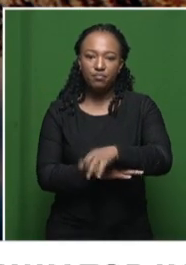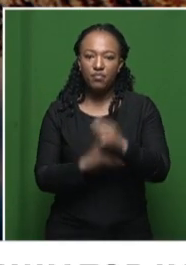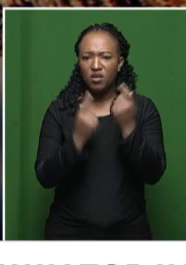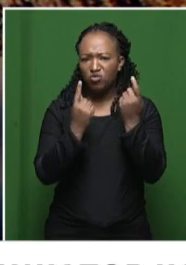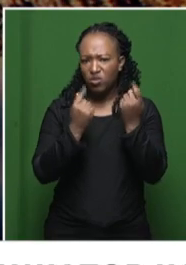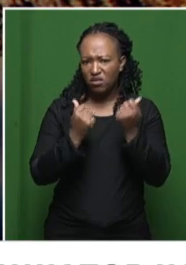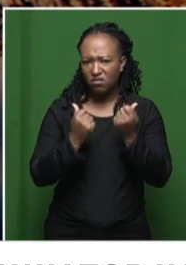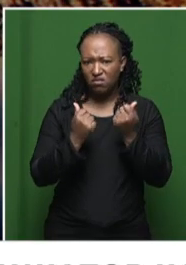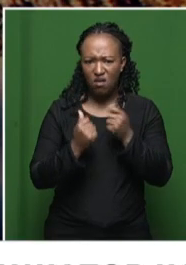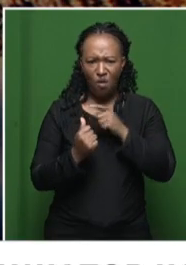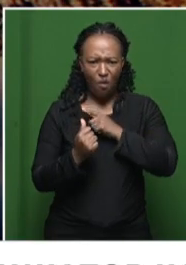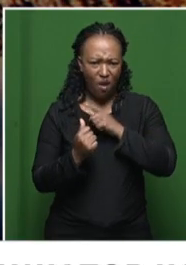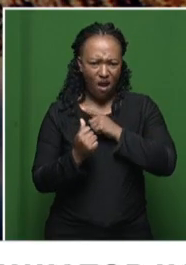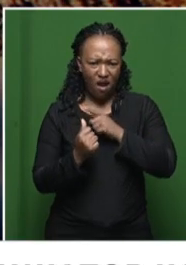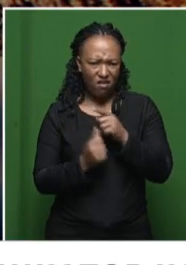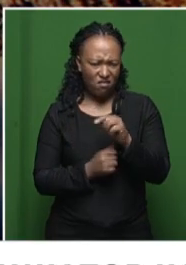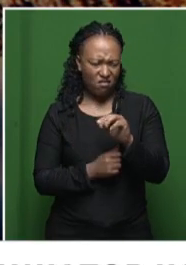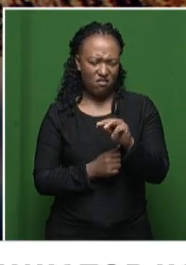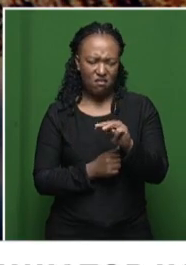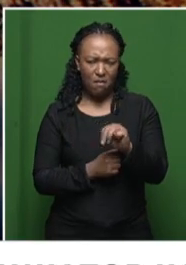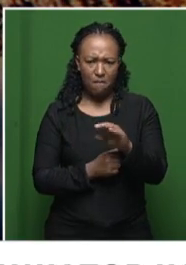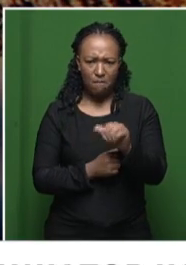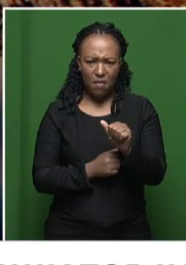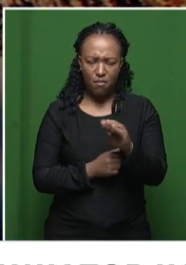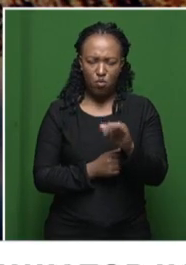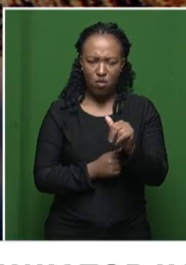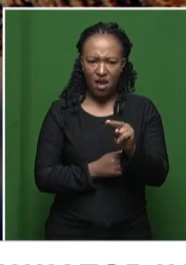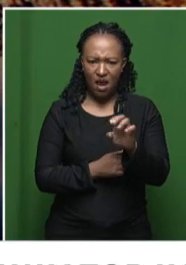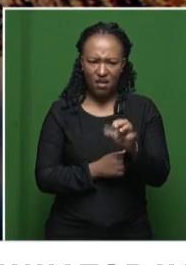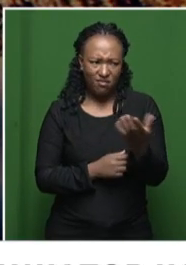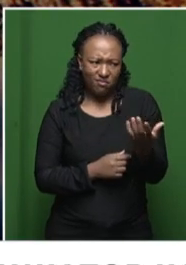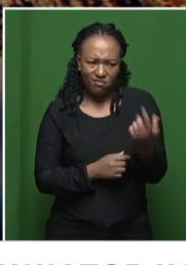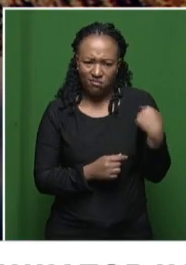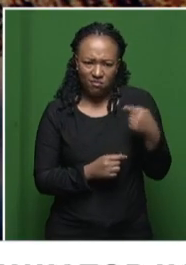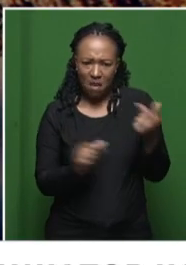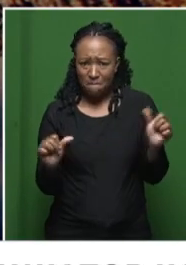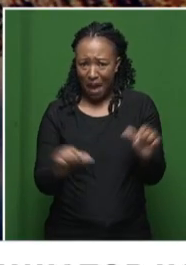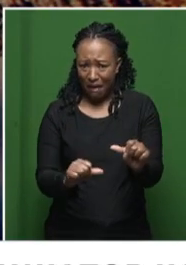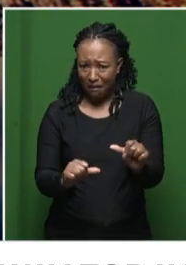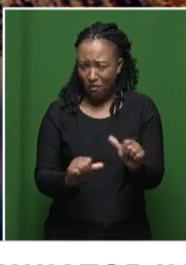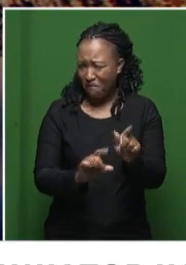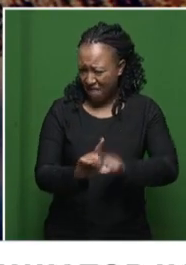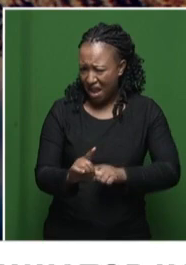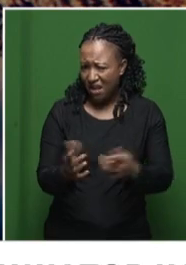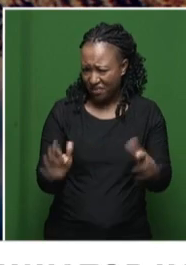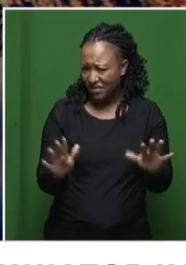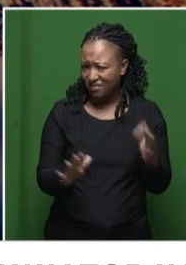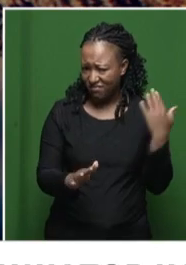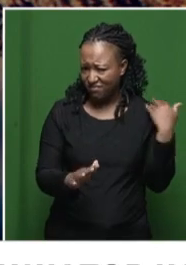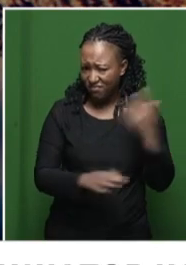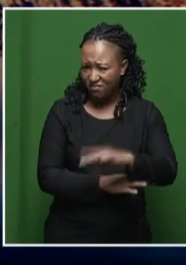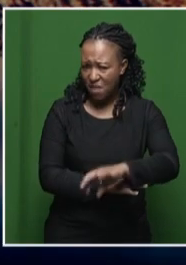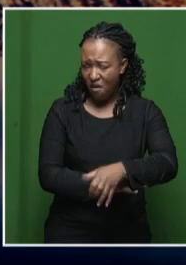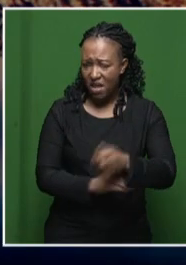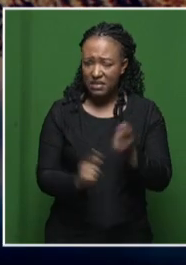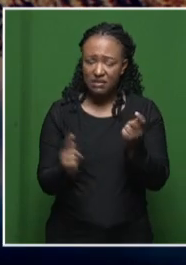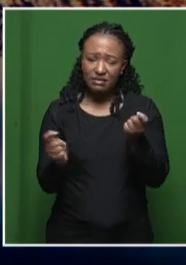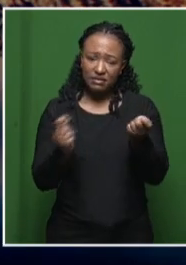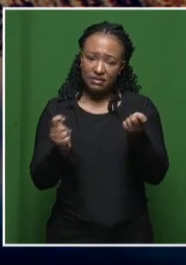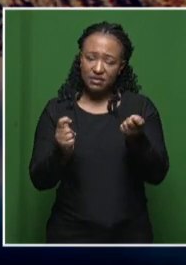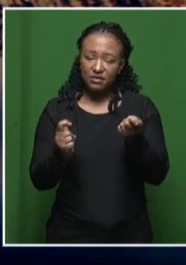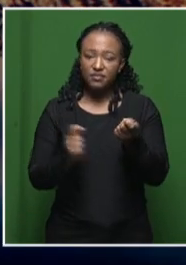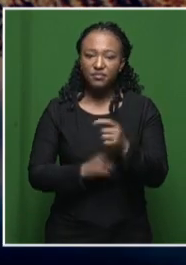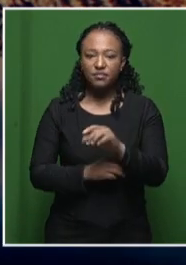why should Mabuyanu come back when he has failed to transform the province. This is going to be an interesting weekend. Samkele Maseko is